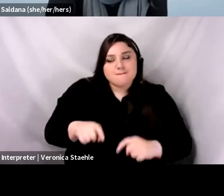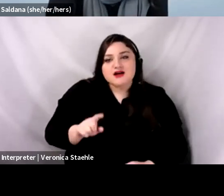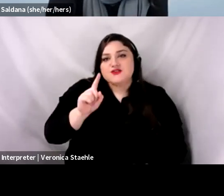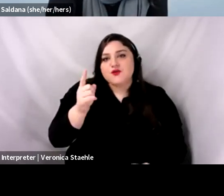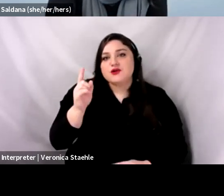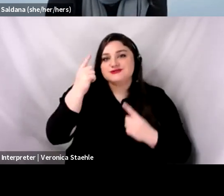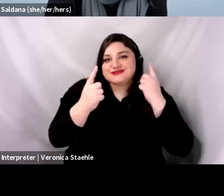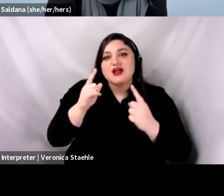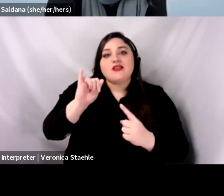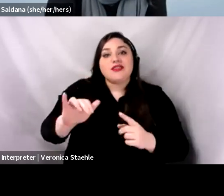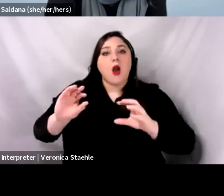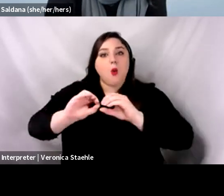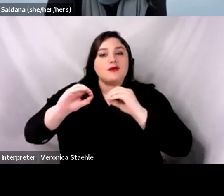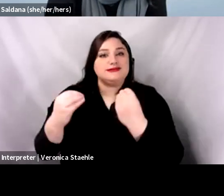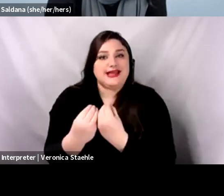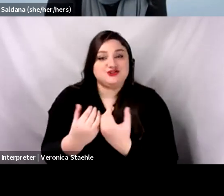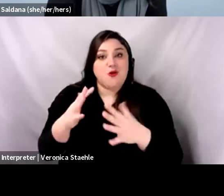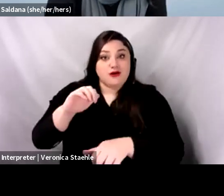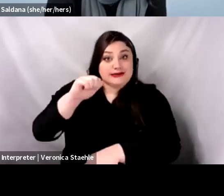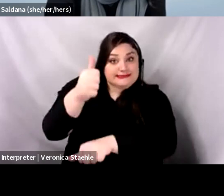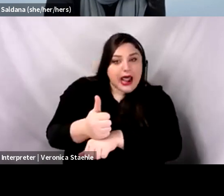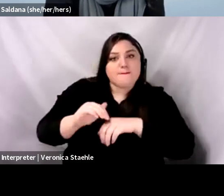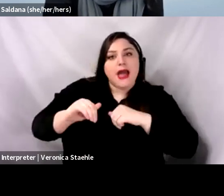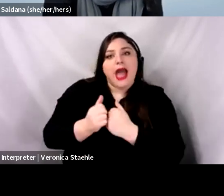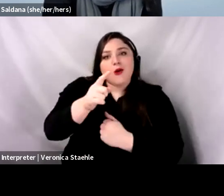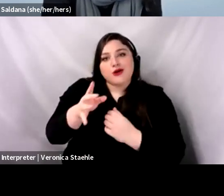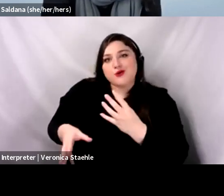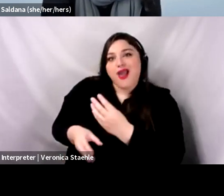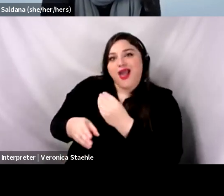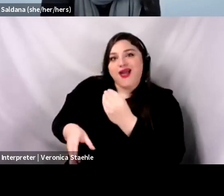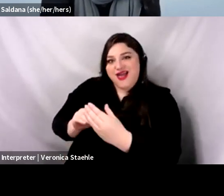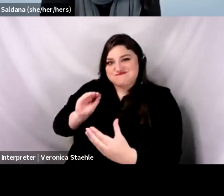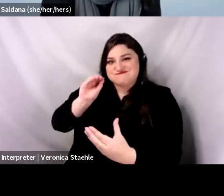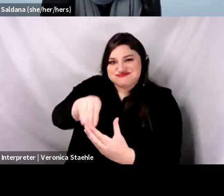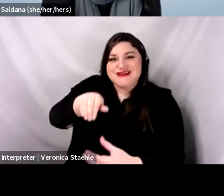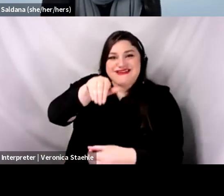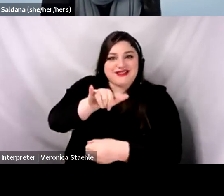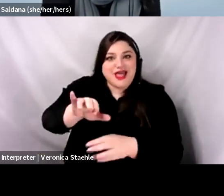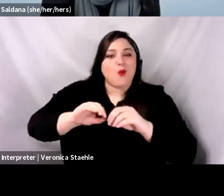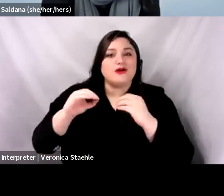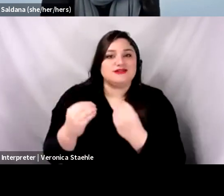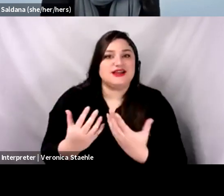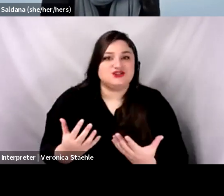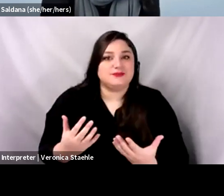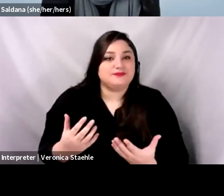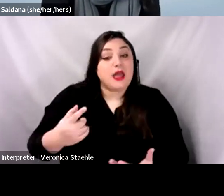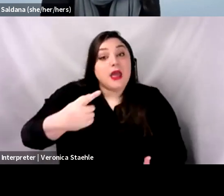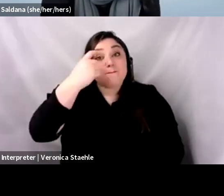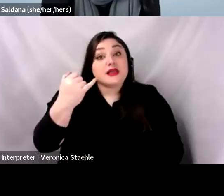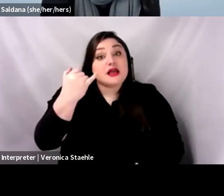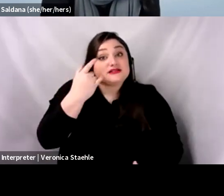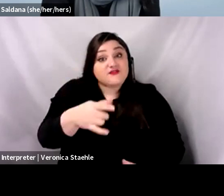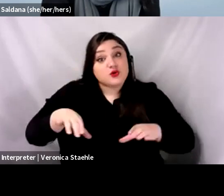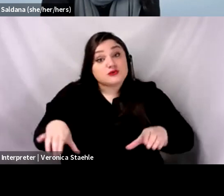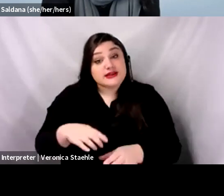organization? You how do you kind of institutionalize the changes that you've made? Because if you've done it well, you know, then